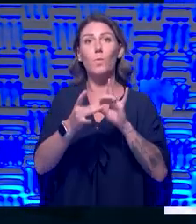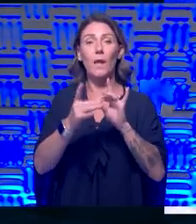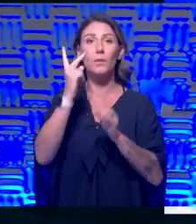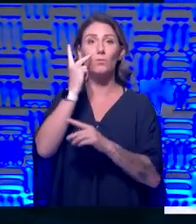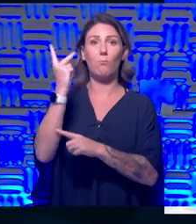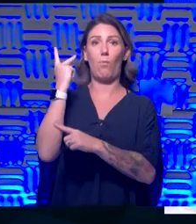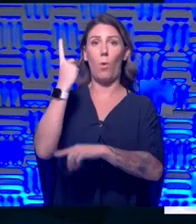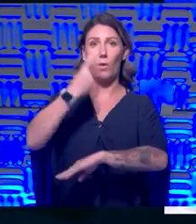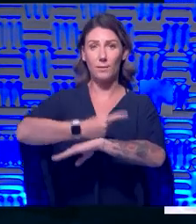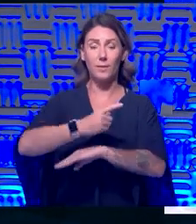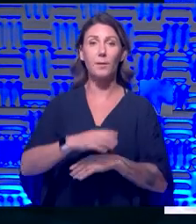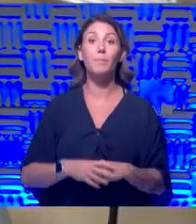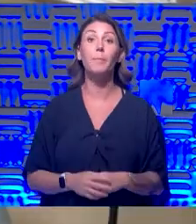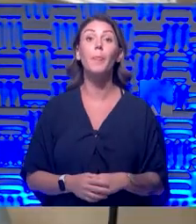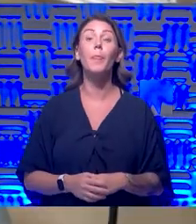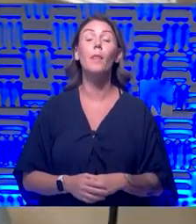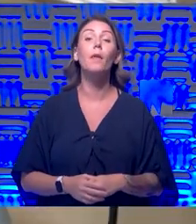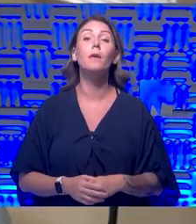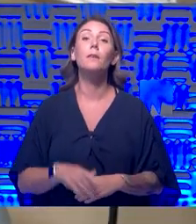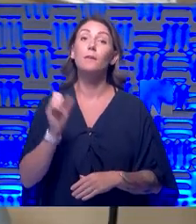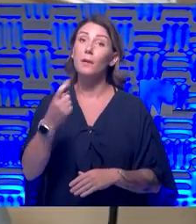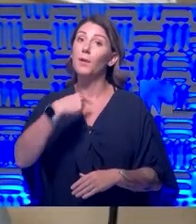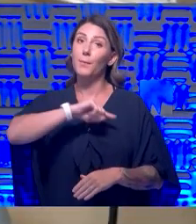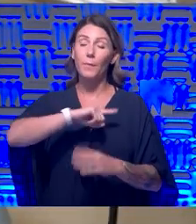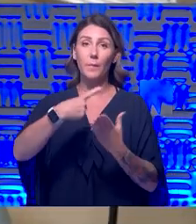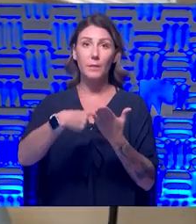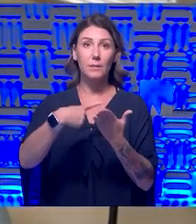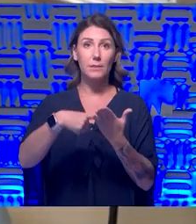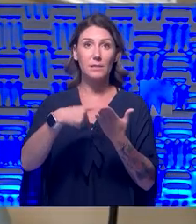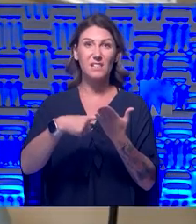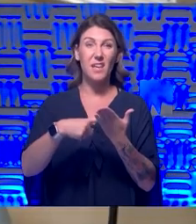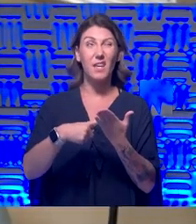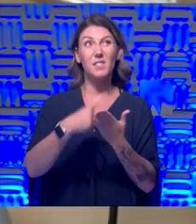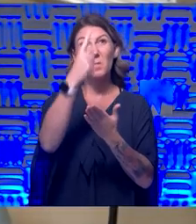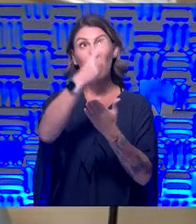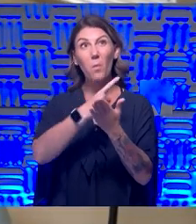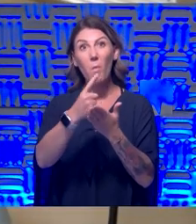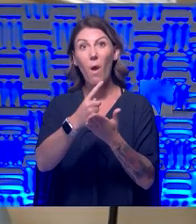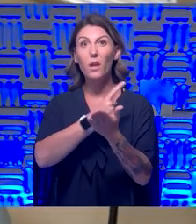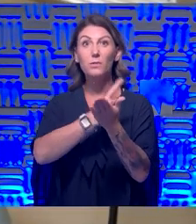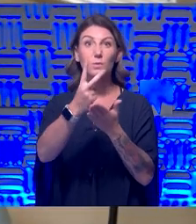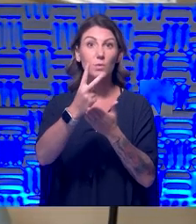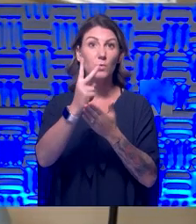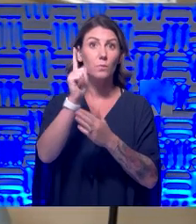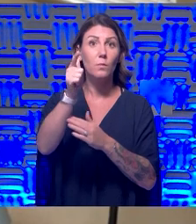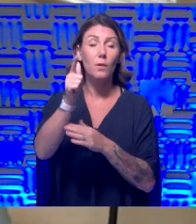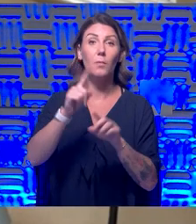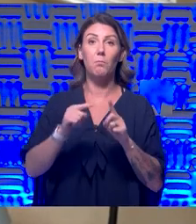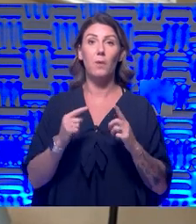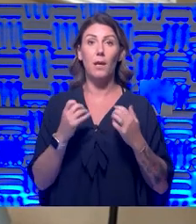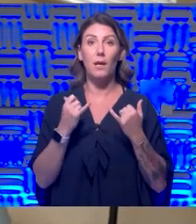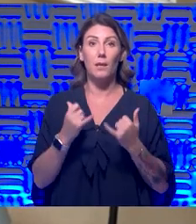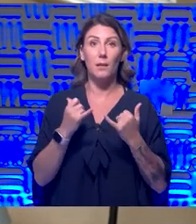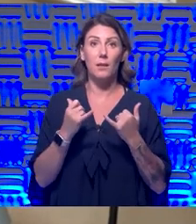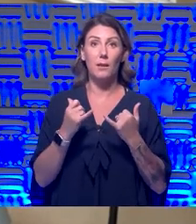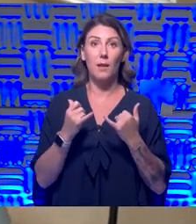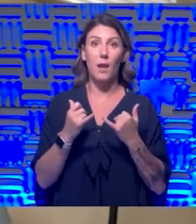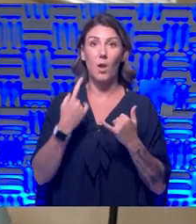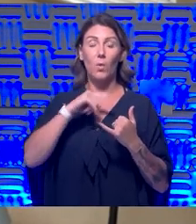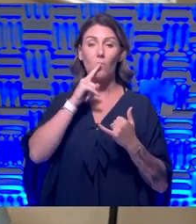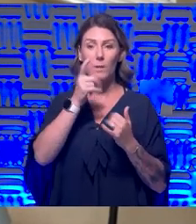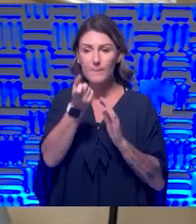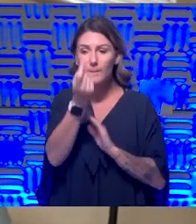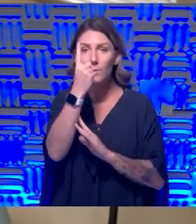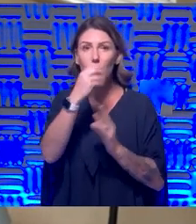Yeah, this is what we've talked about. Initially, we said one to two weeks out, but now, you know, certainly as we look further and we